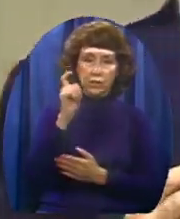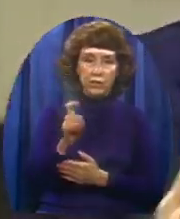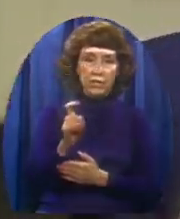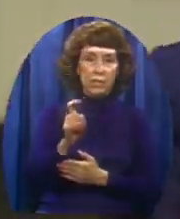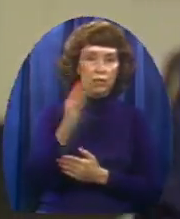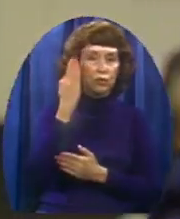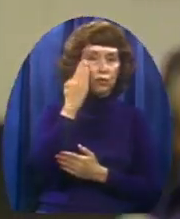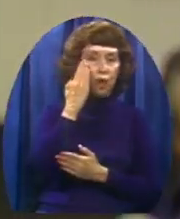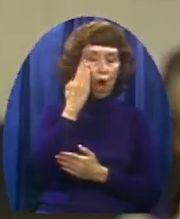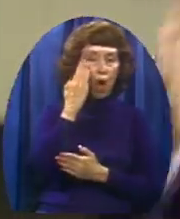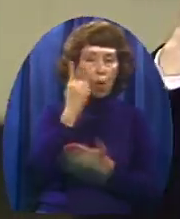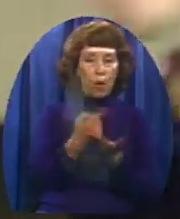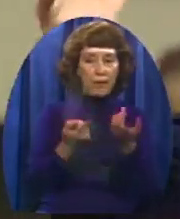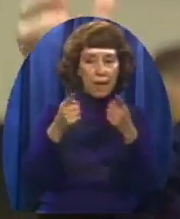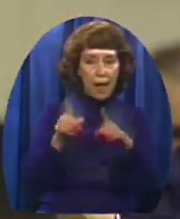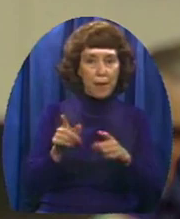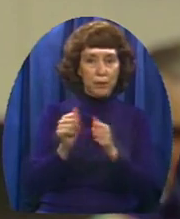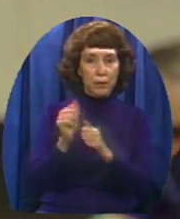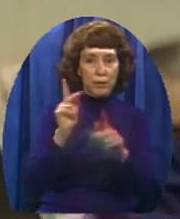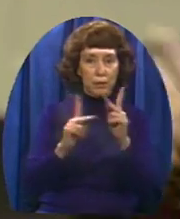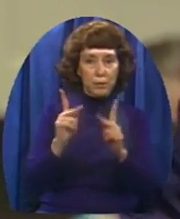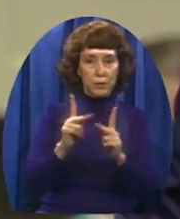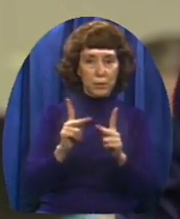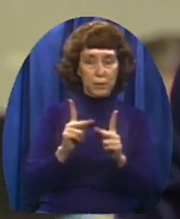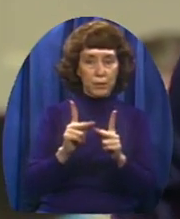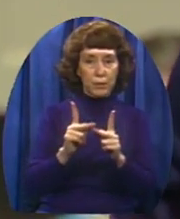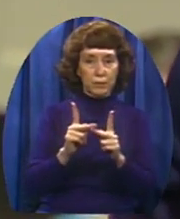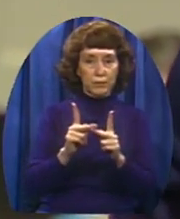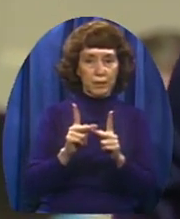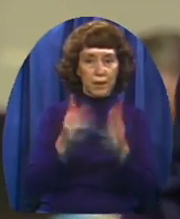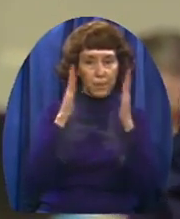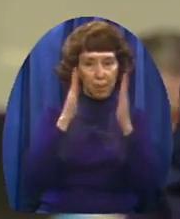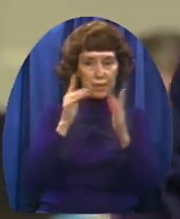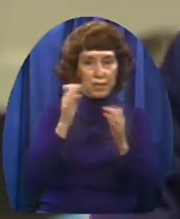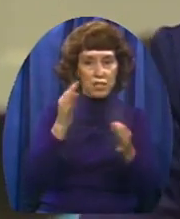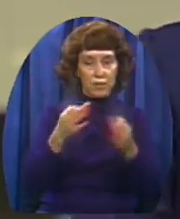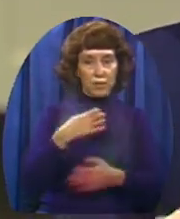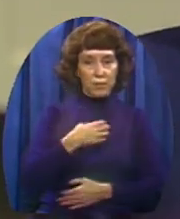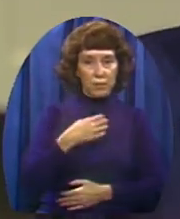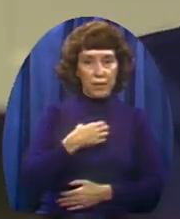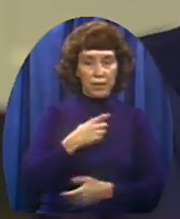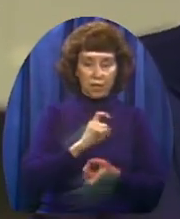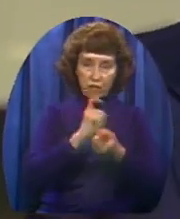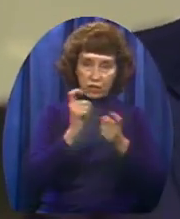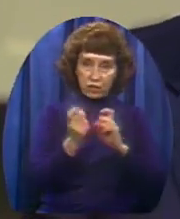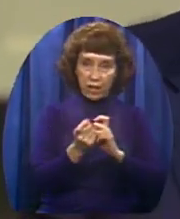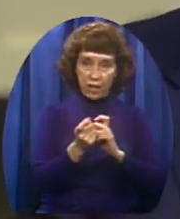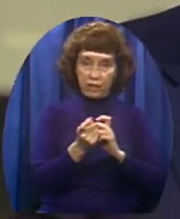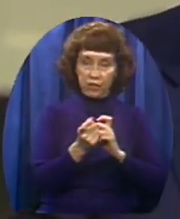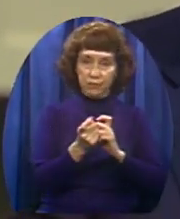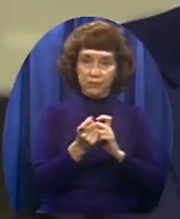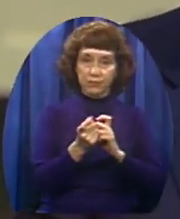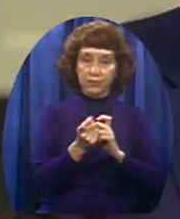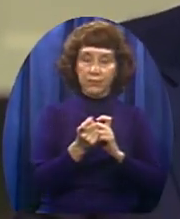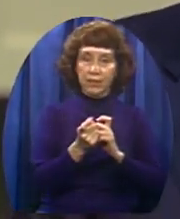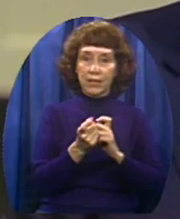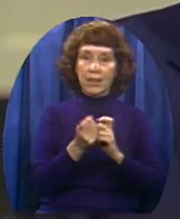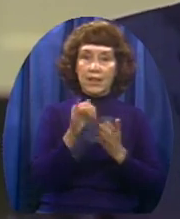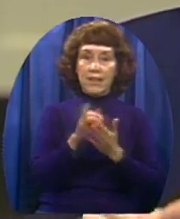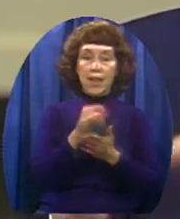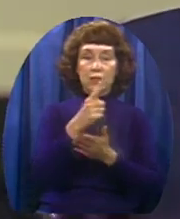touch with the people So that they can hear when they're wrong And do something about it And that is what Solomon is saying here